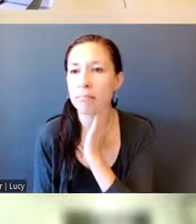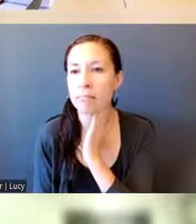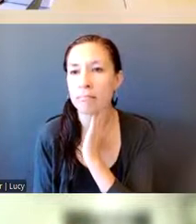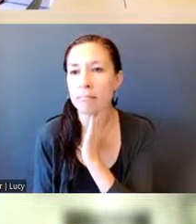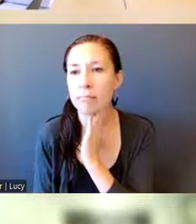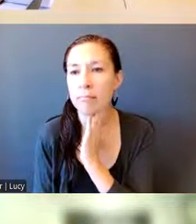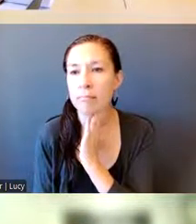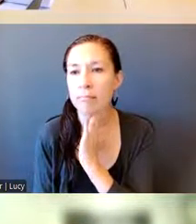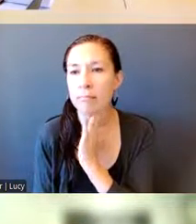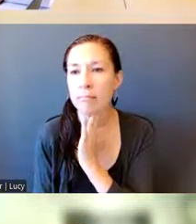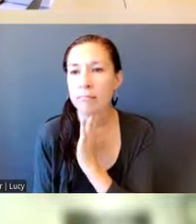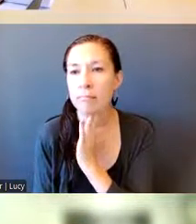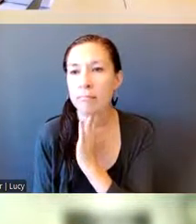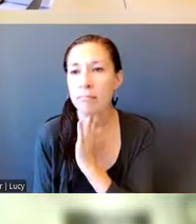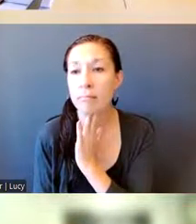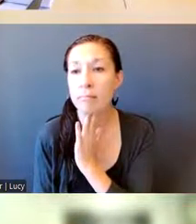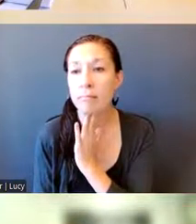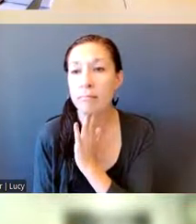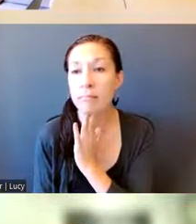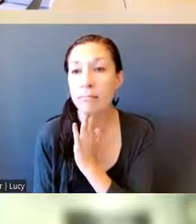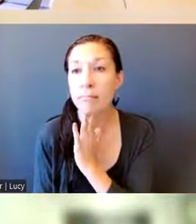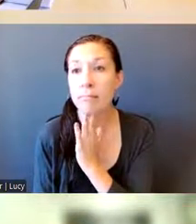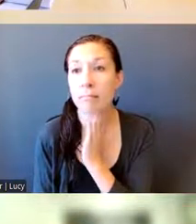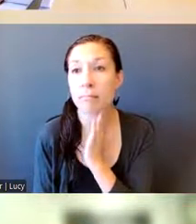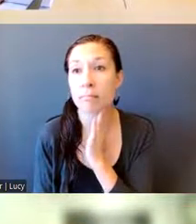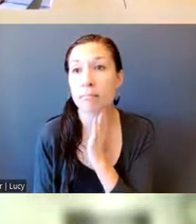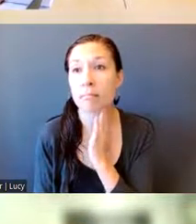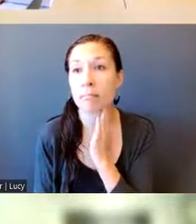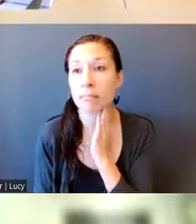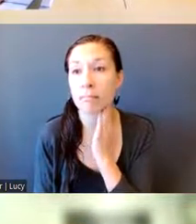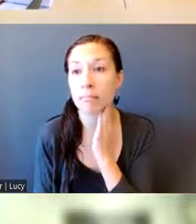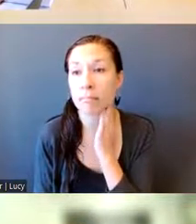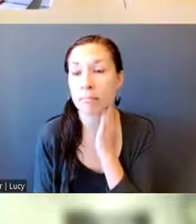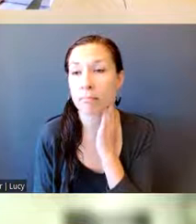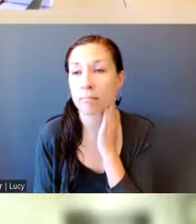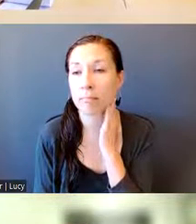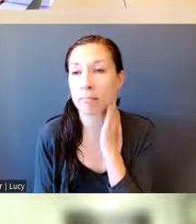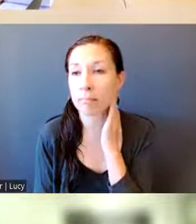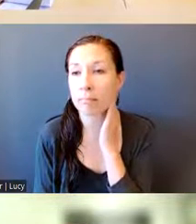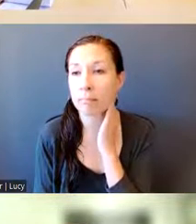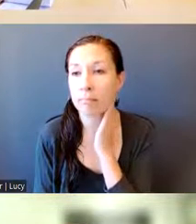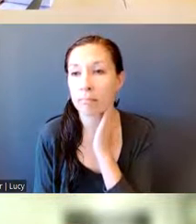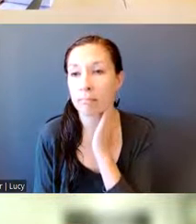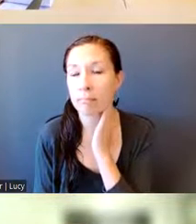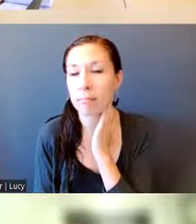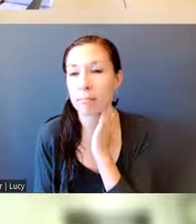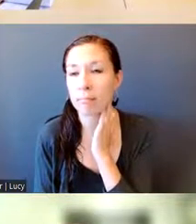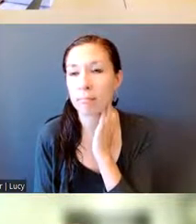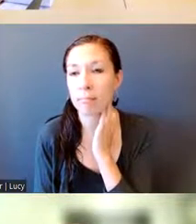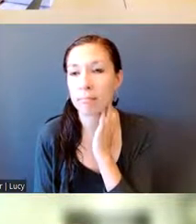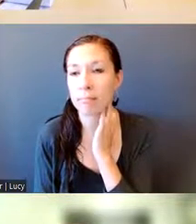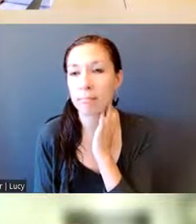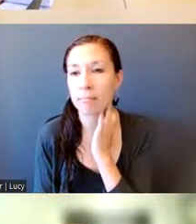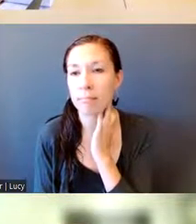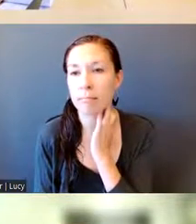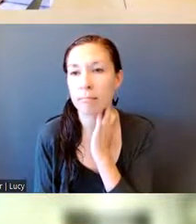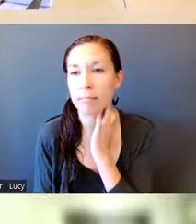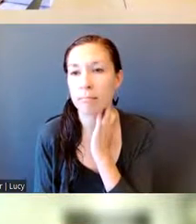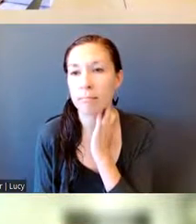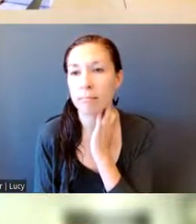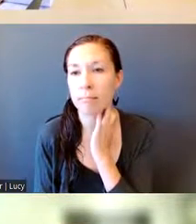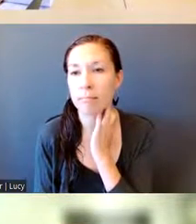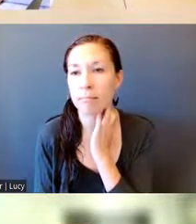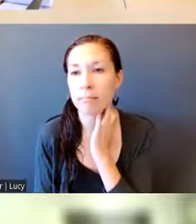tarde. Y después de seleccionar, ustedes van enteramente a la reunión en el idioma español. Bienvenidos. Gracias.